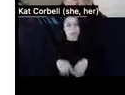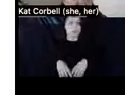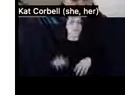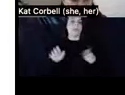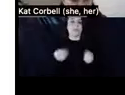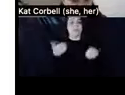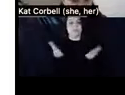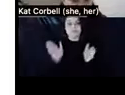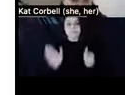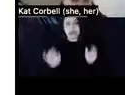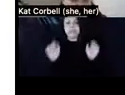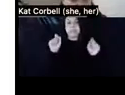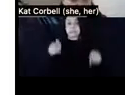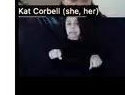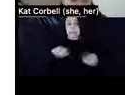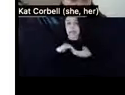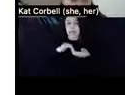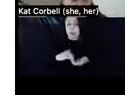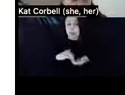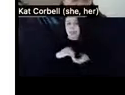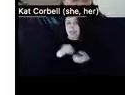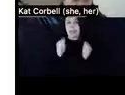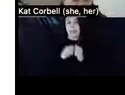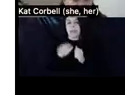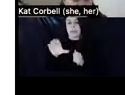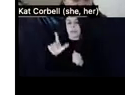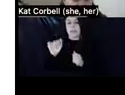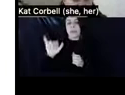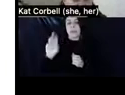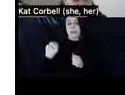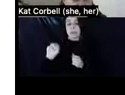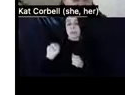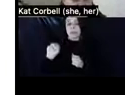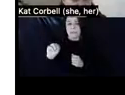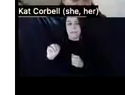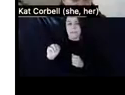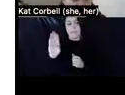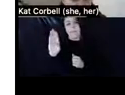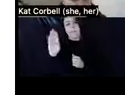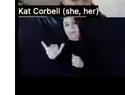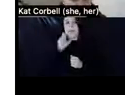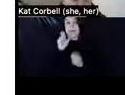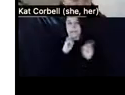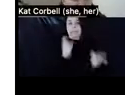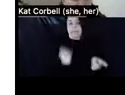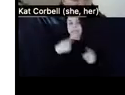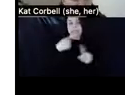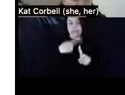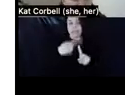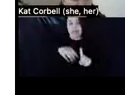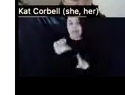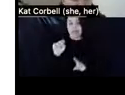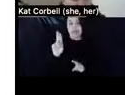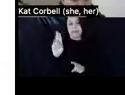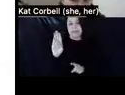may cooperate with such a claim by withholding rent subsidies until repairs are provided. Under the